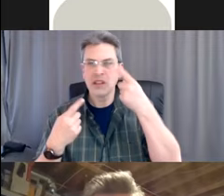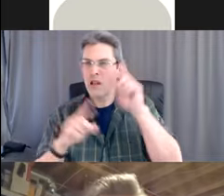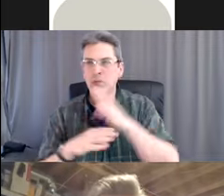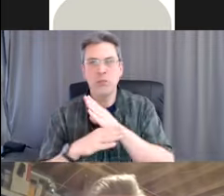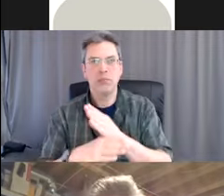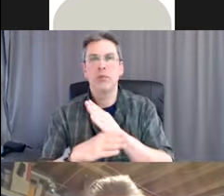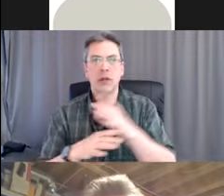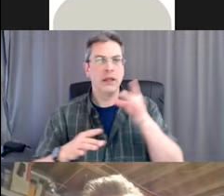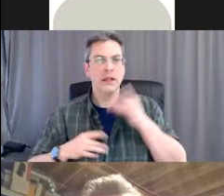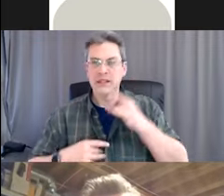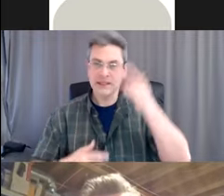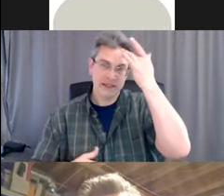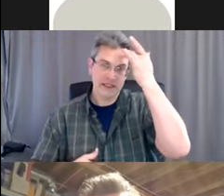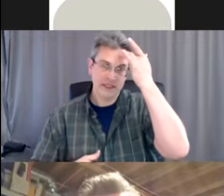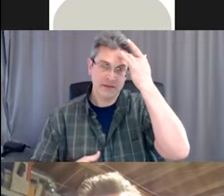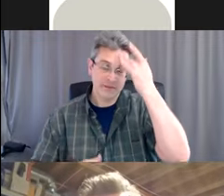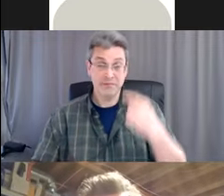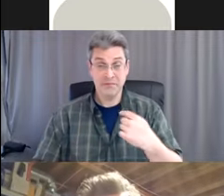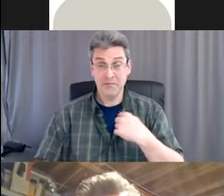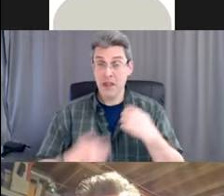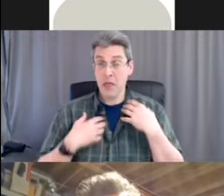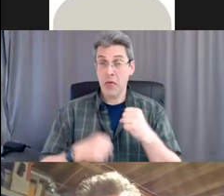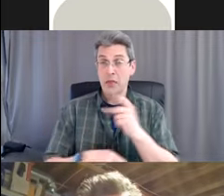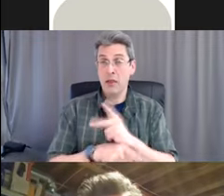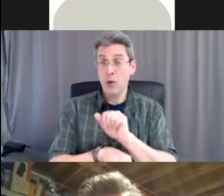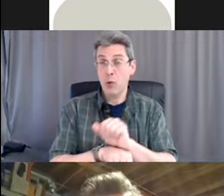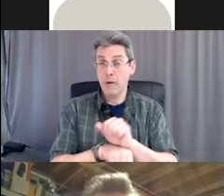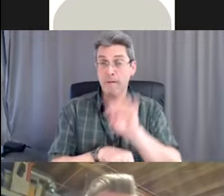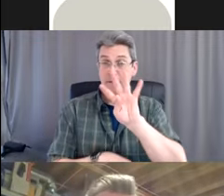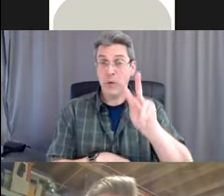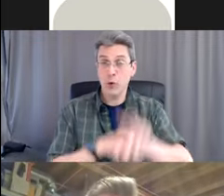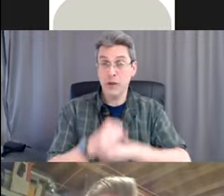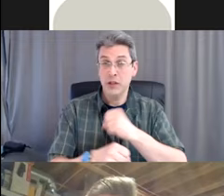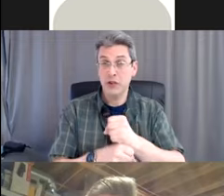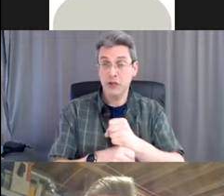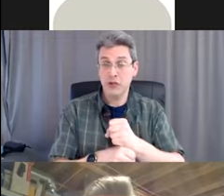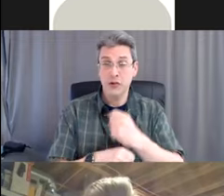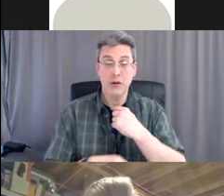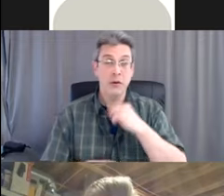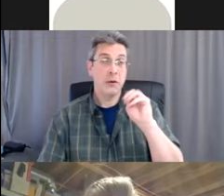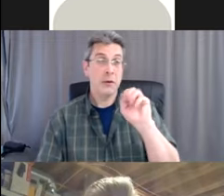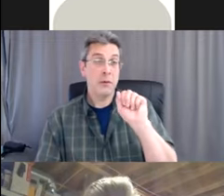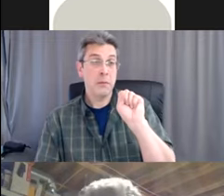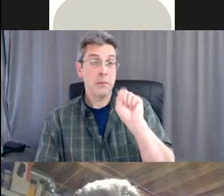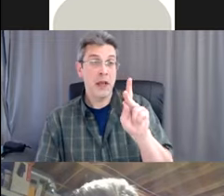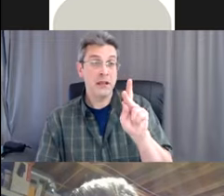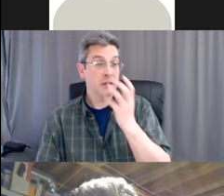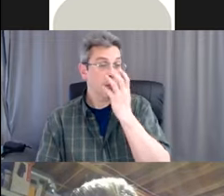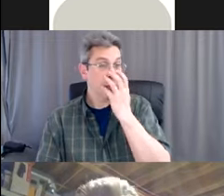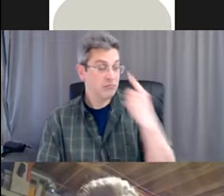I've worn masks my whole entire career when there was risk like we have now.